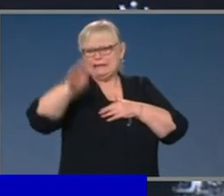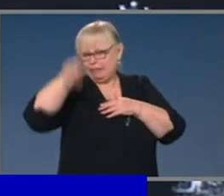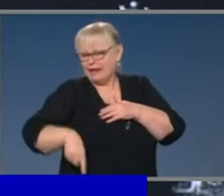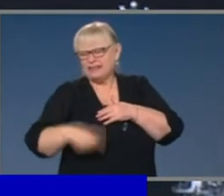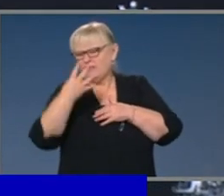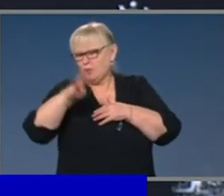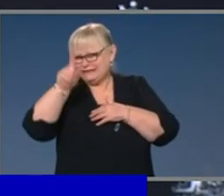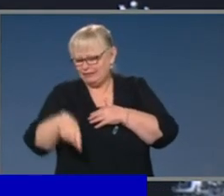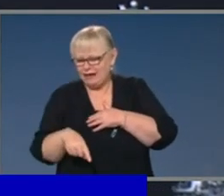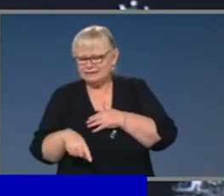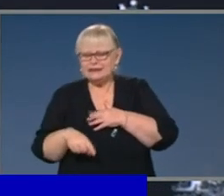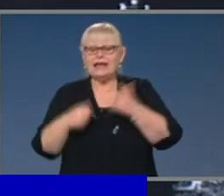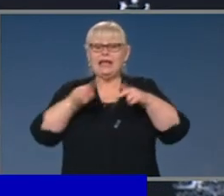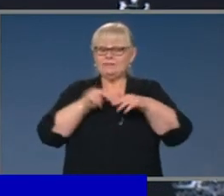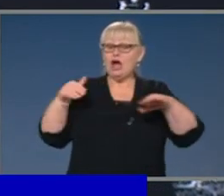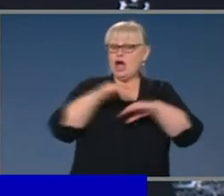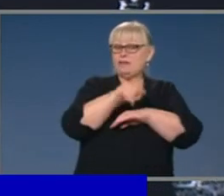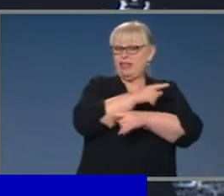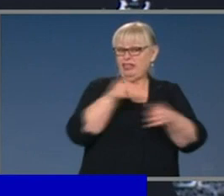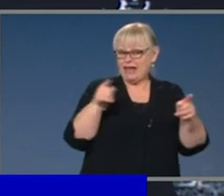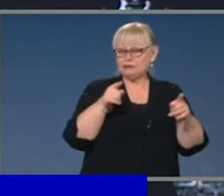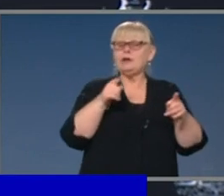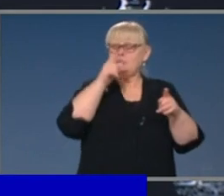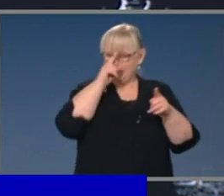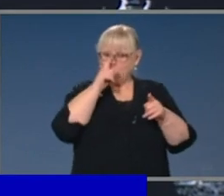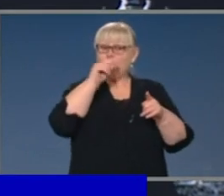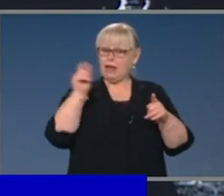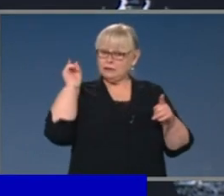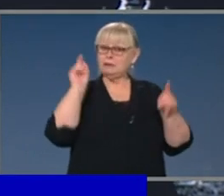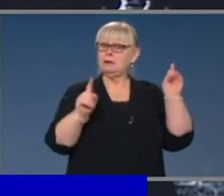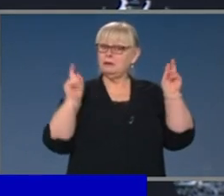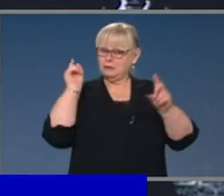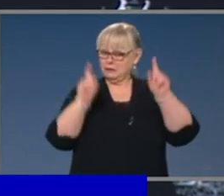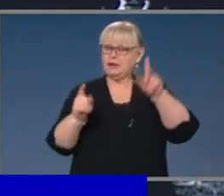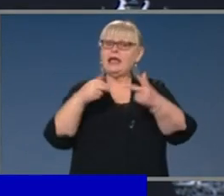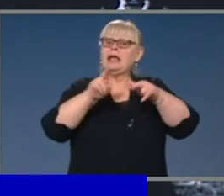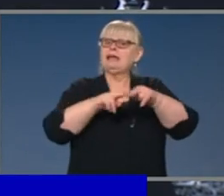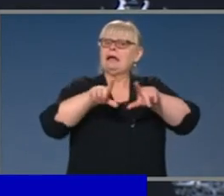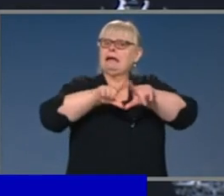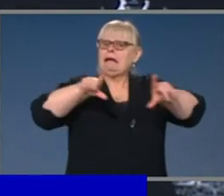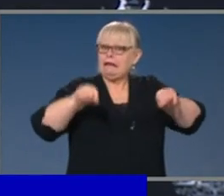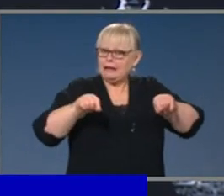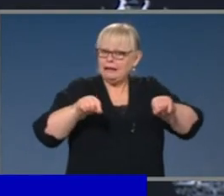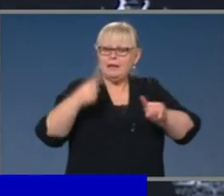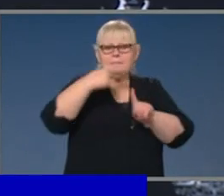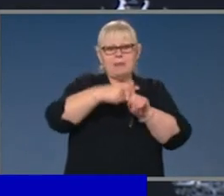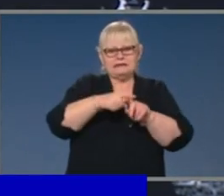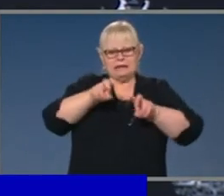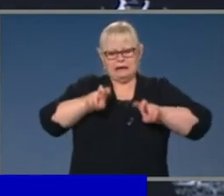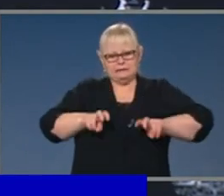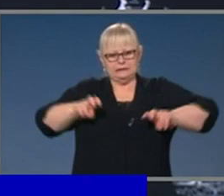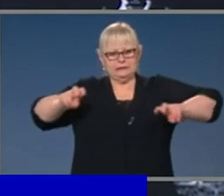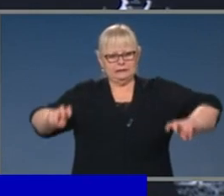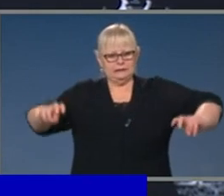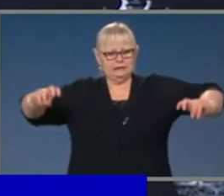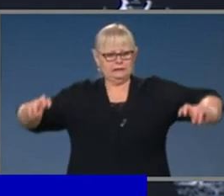to enable attendance at those events which are ticketed and are seated. And